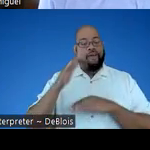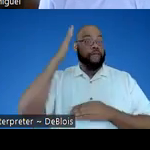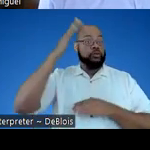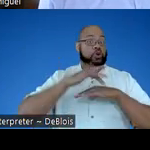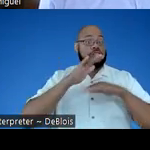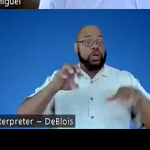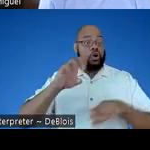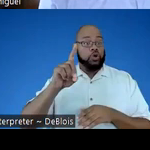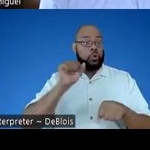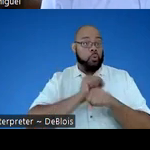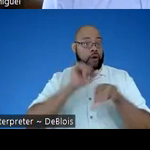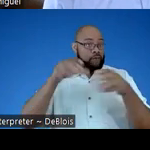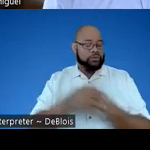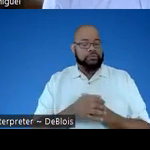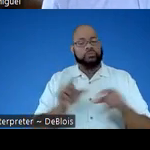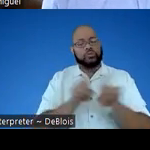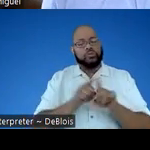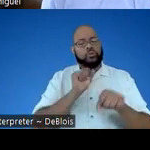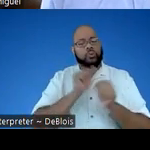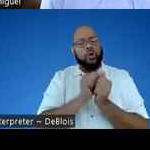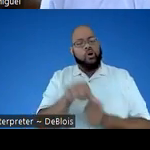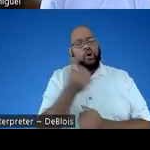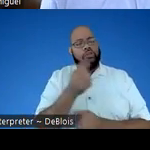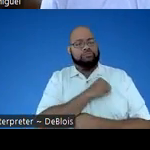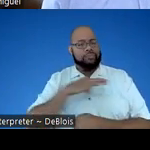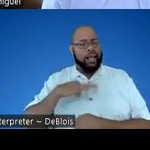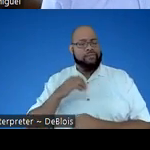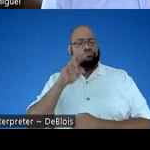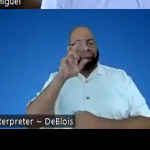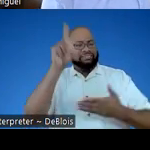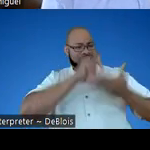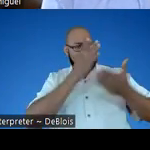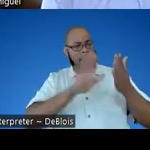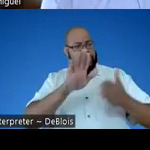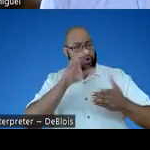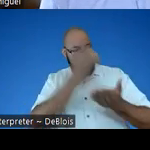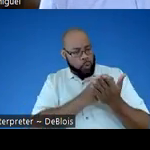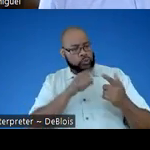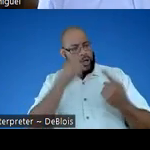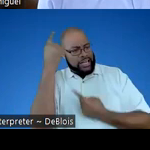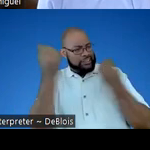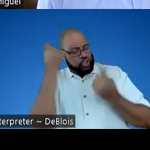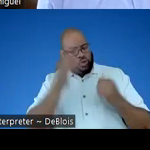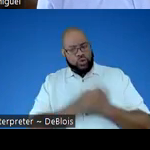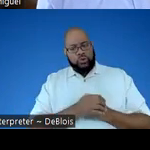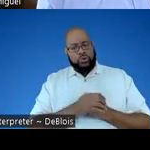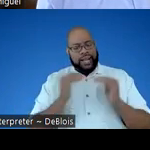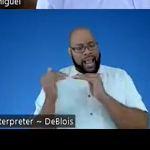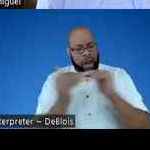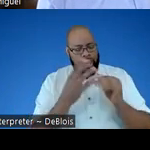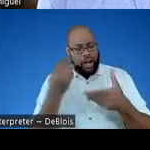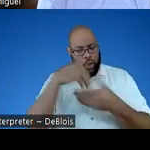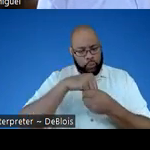early childhood workforce. And I also work with other faculty who redesigned some of their courses to consider equity and